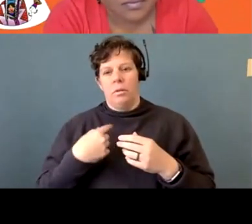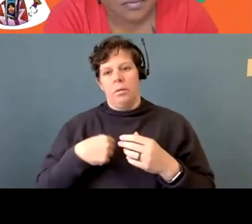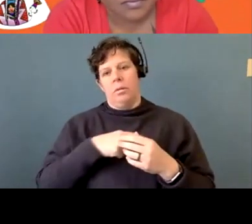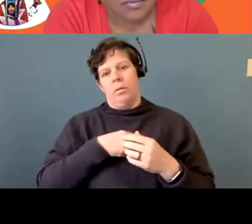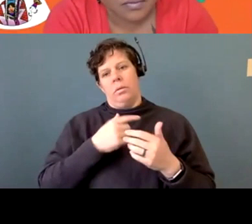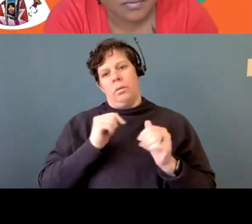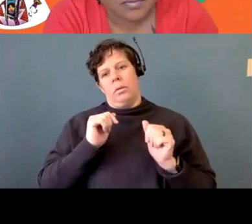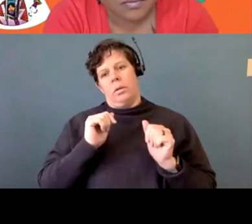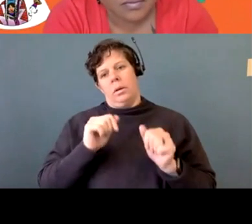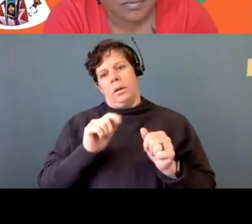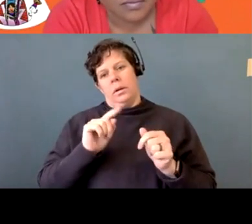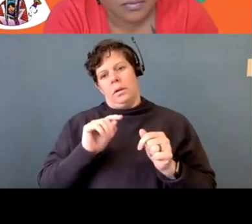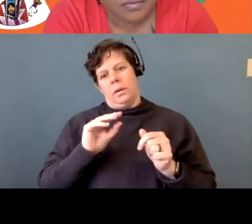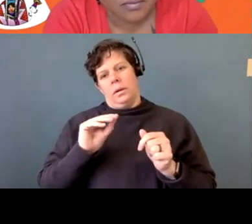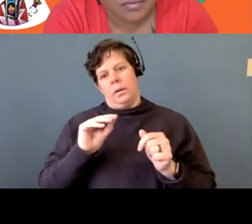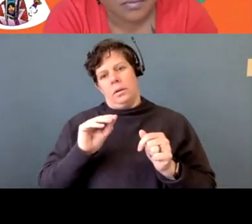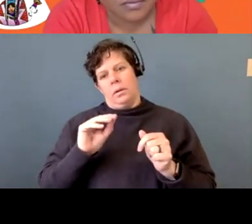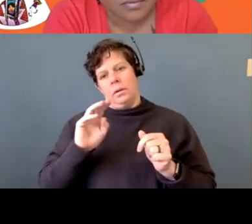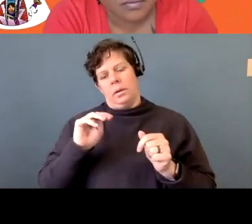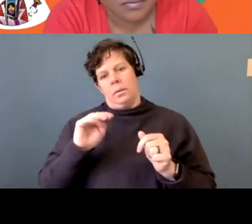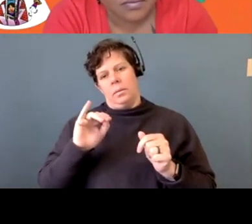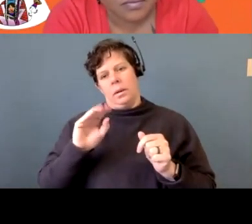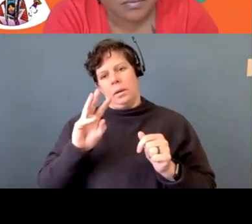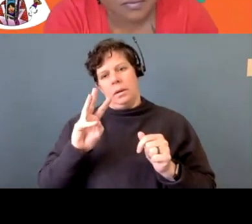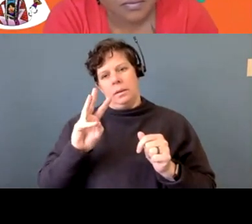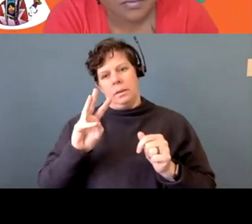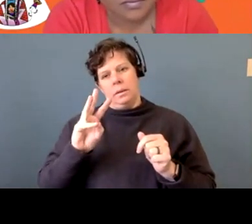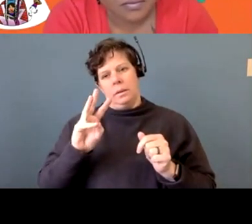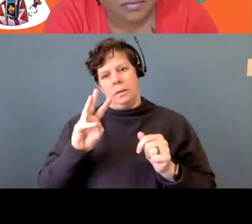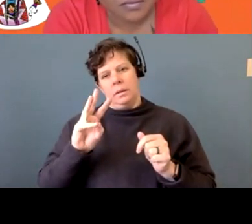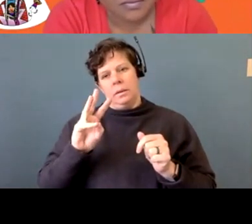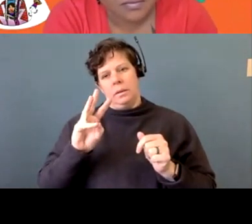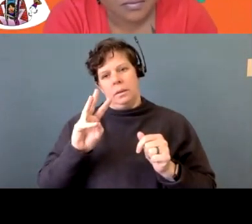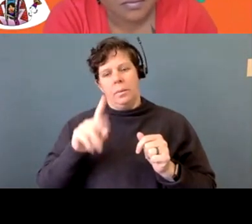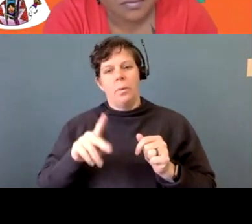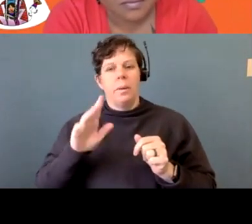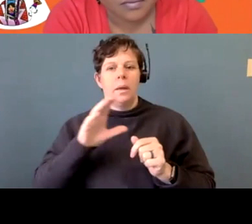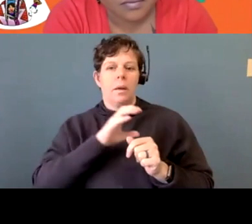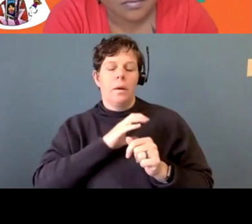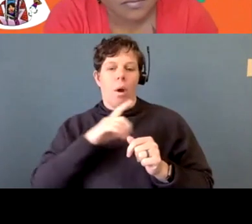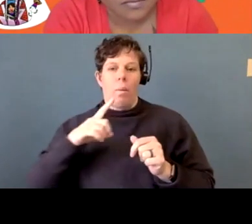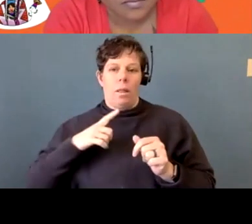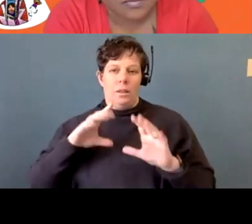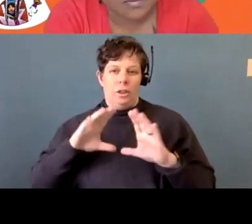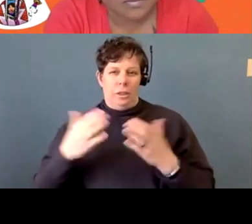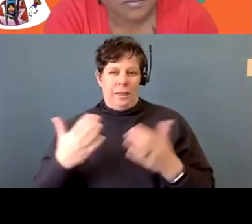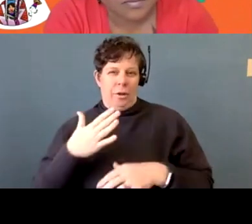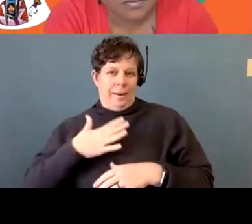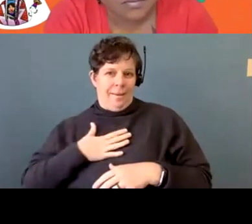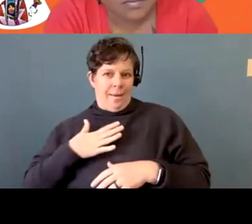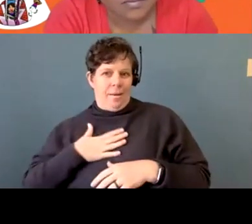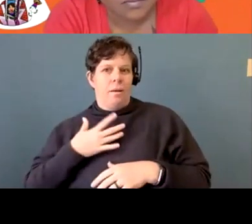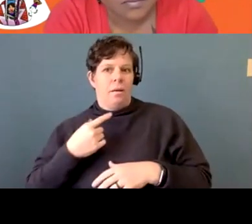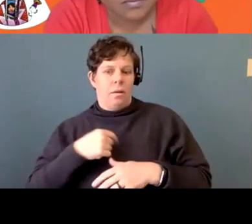of us are on the, the MMIWG coalition here in Canada. Um, and yeah, I think the